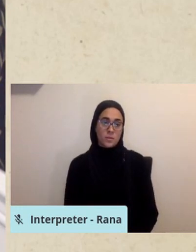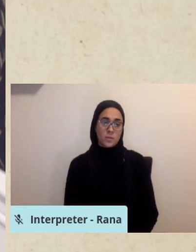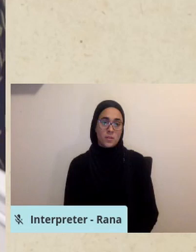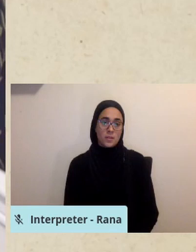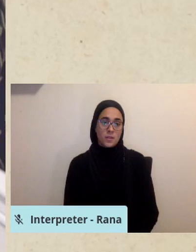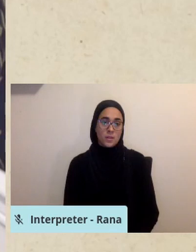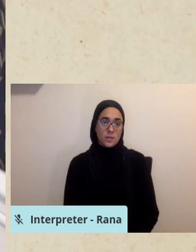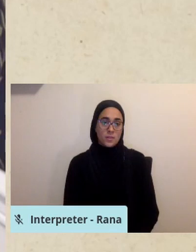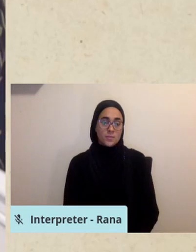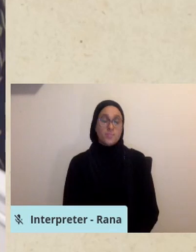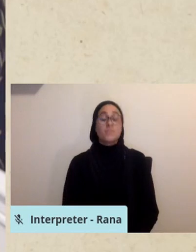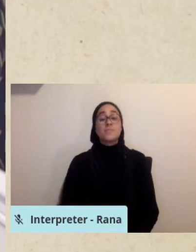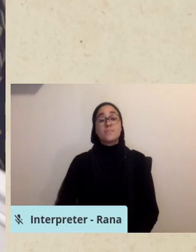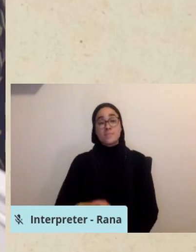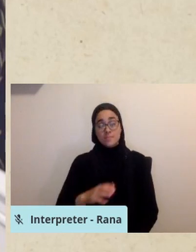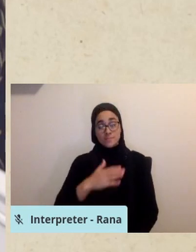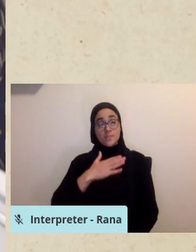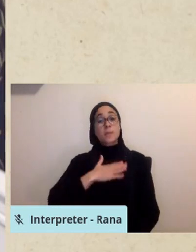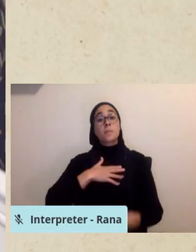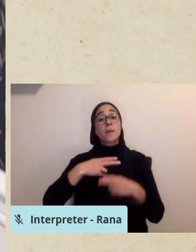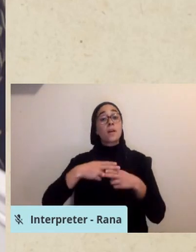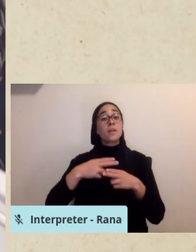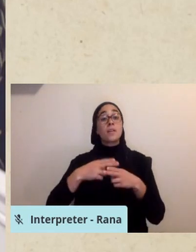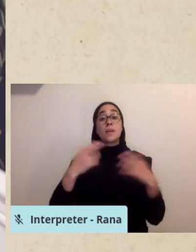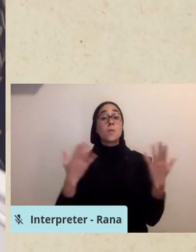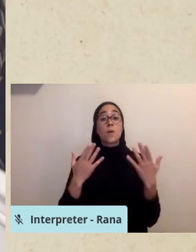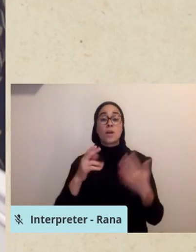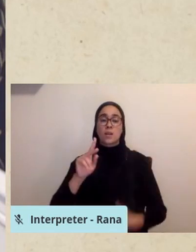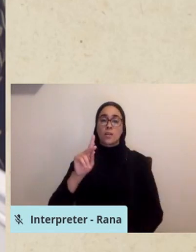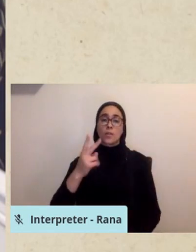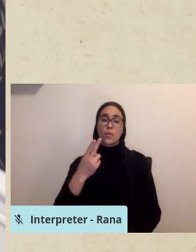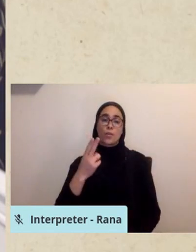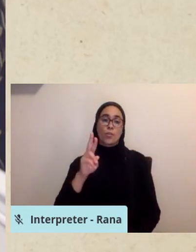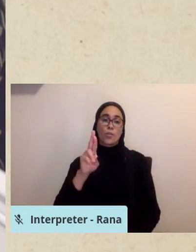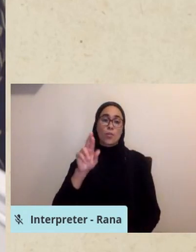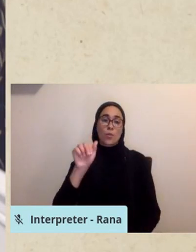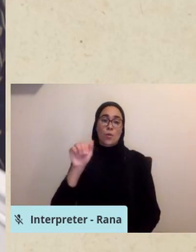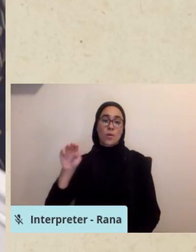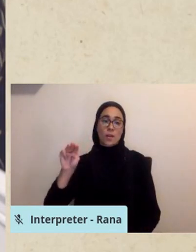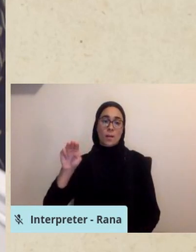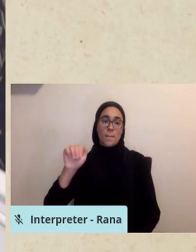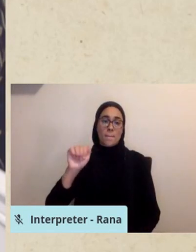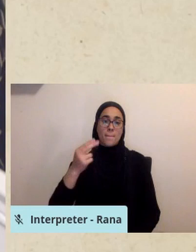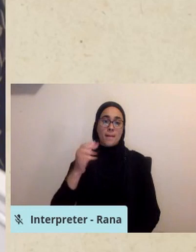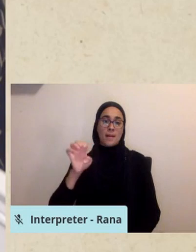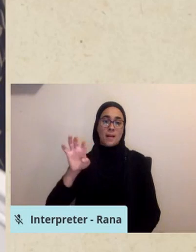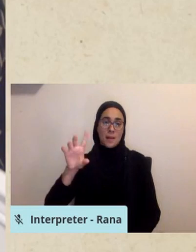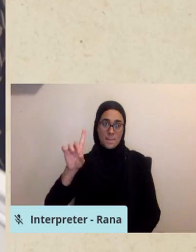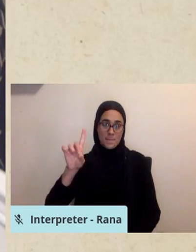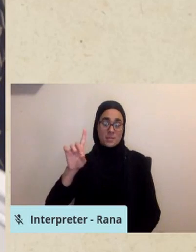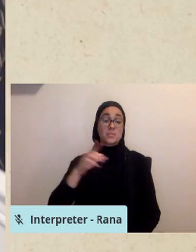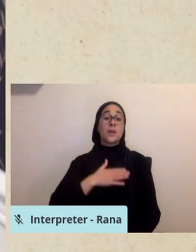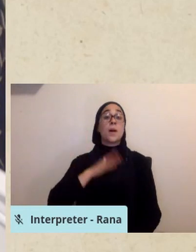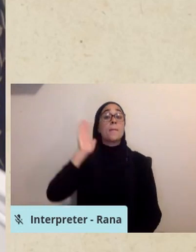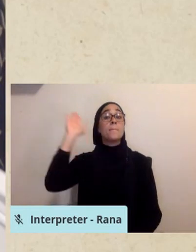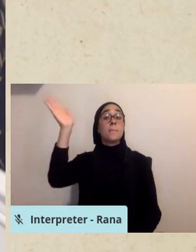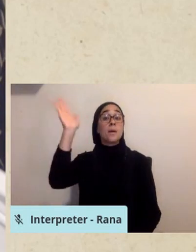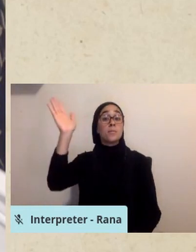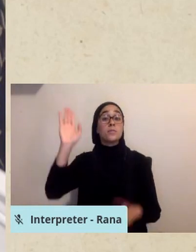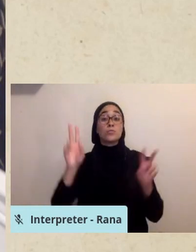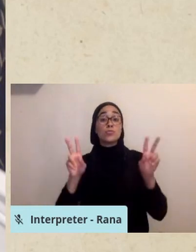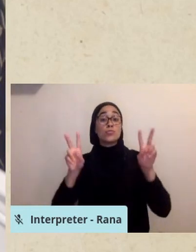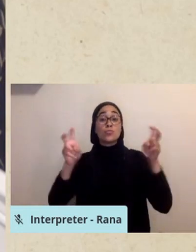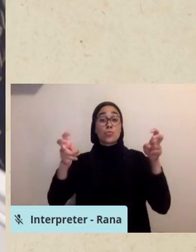My name is Khuram Ahmed, and this presentation is called, How